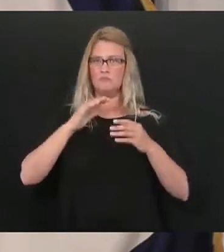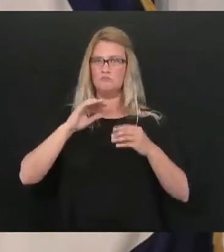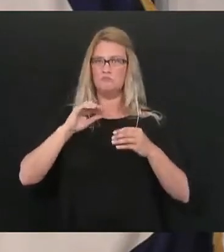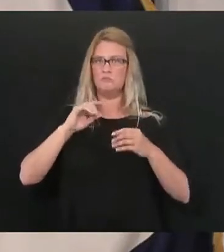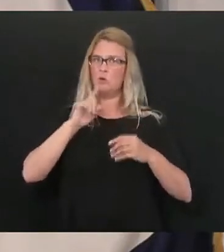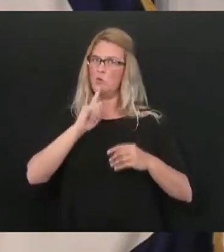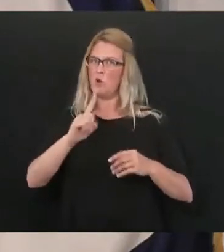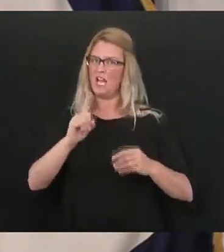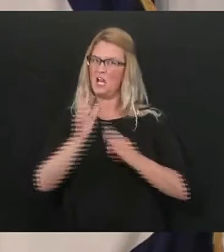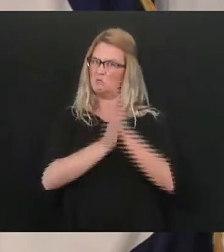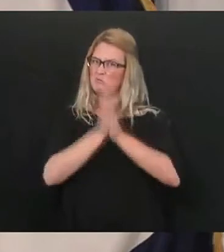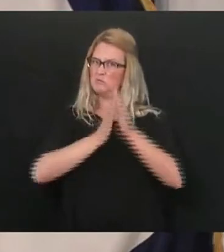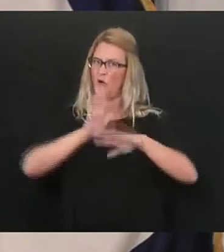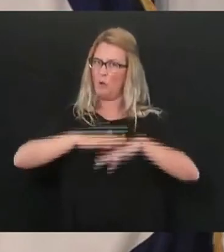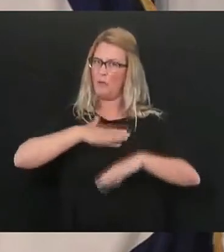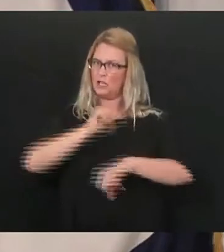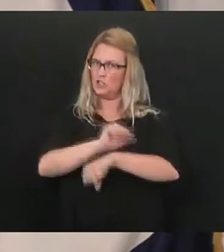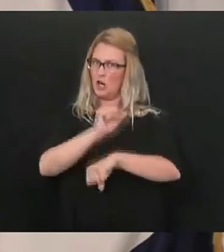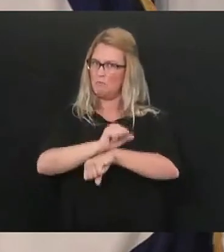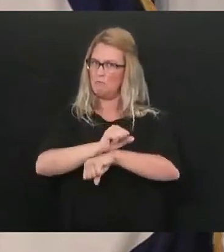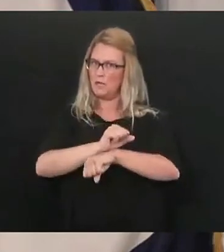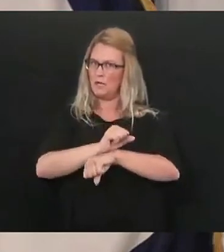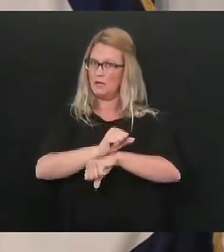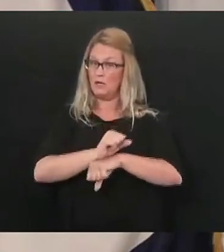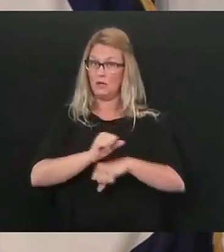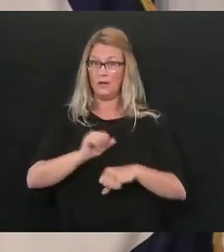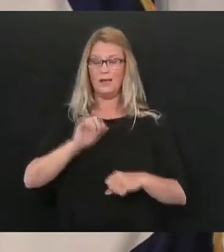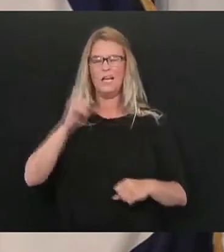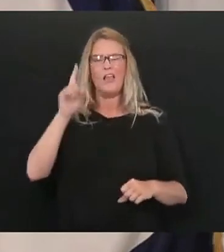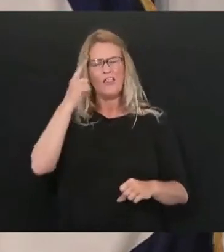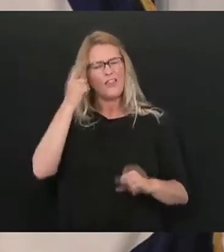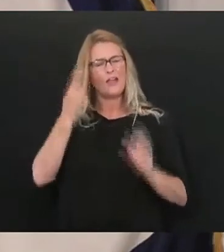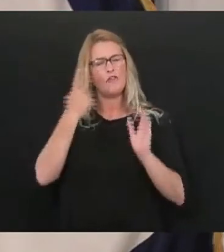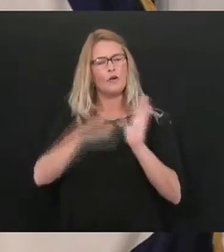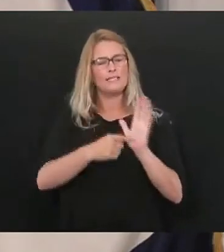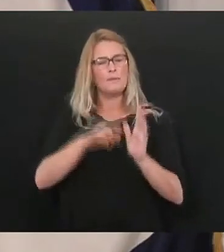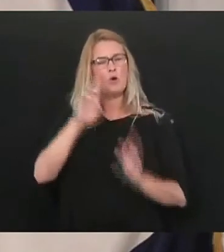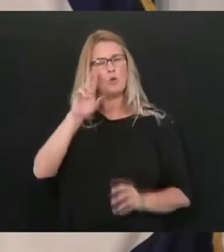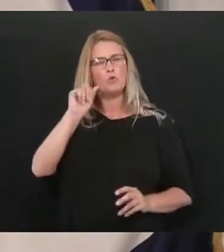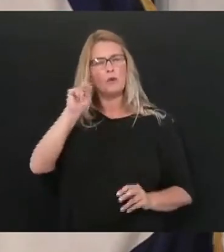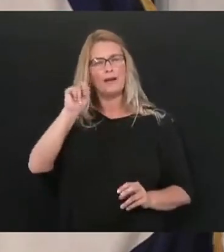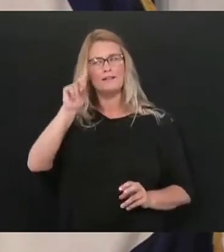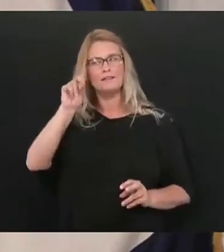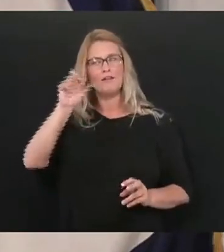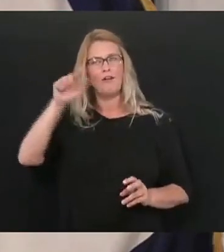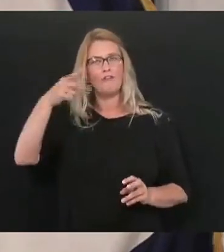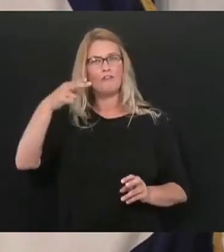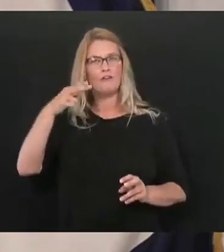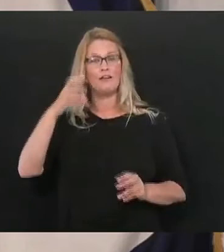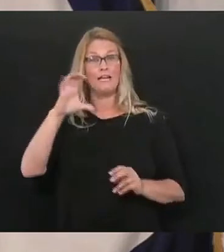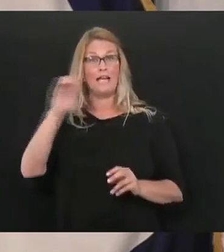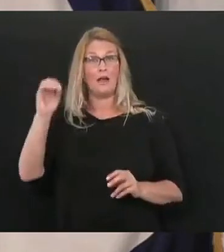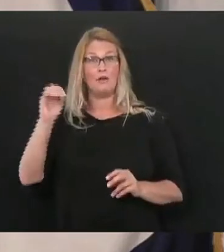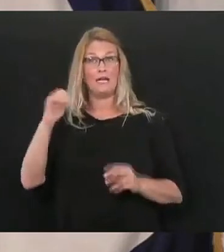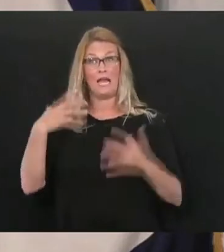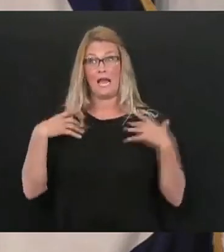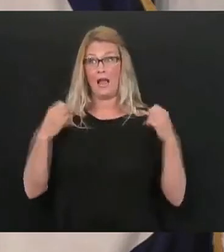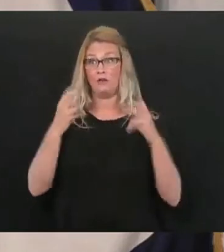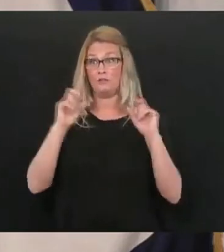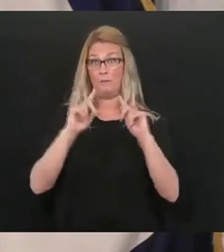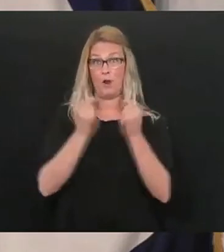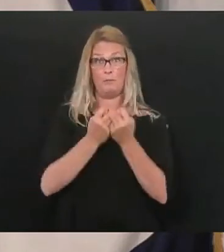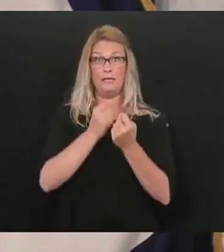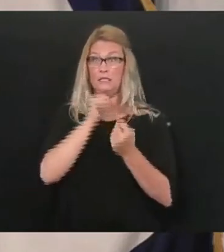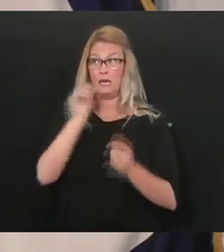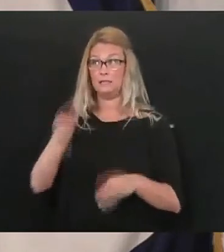game if just in Randolph County just in Randolph County the health department doesn't report the